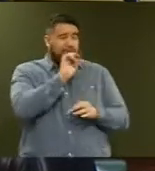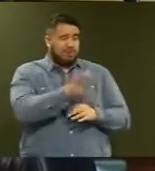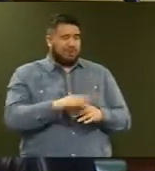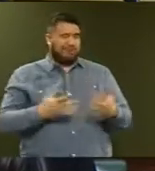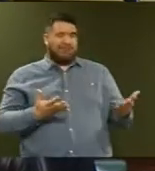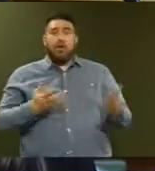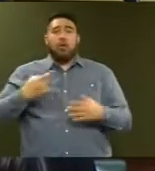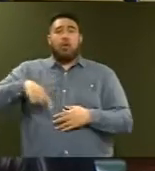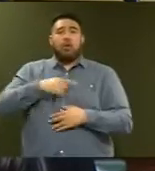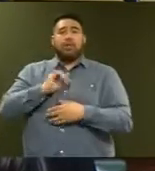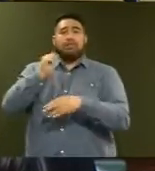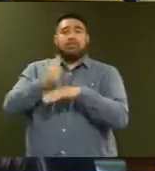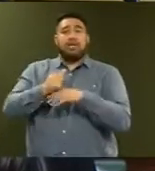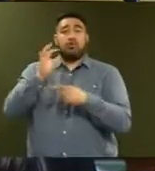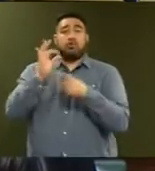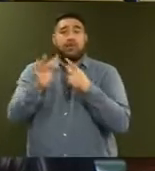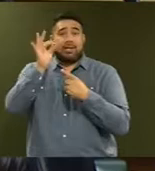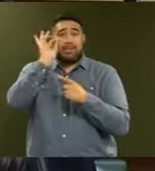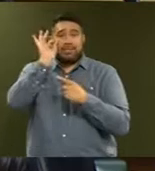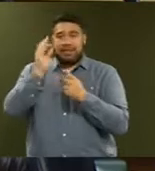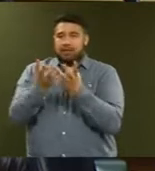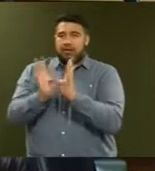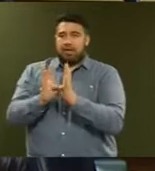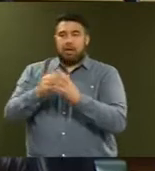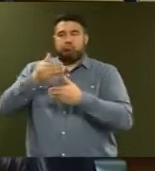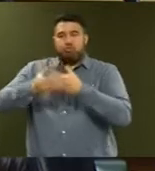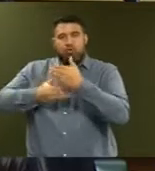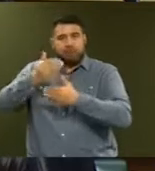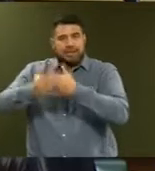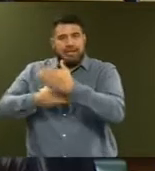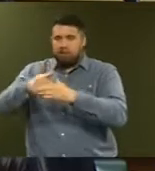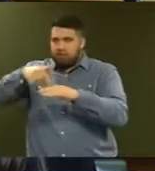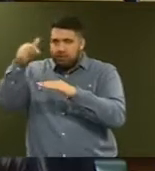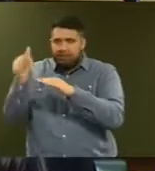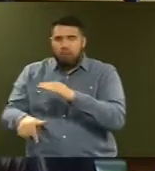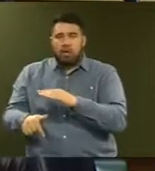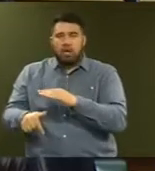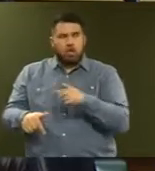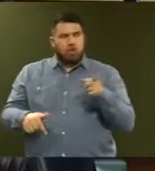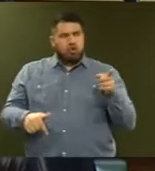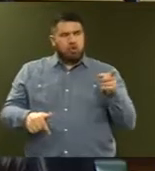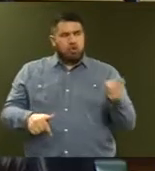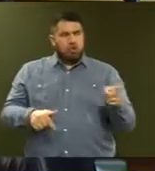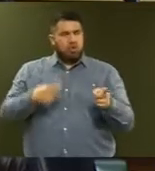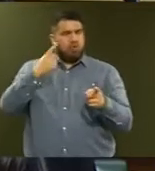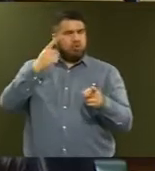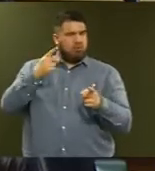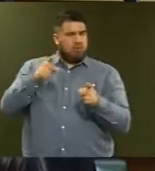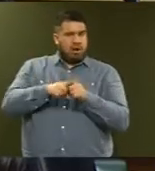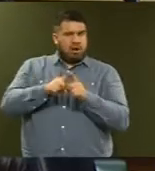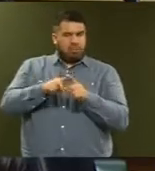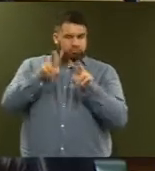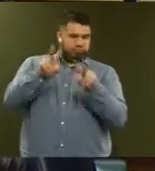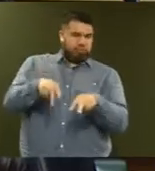which was thorough. The member is risking disrespecting those people that presented to that committee. There was an opportunity for constructive